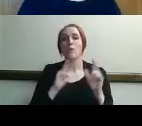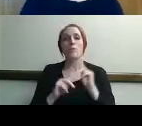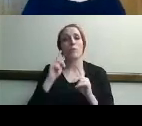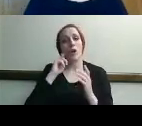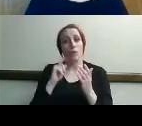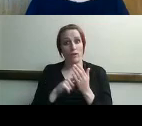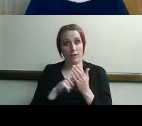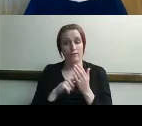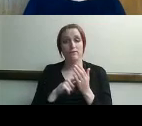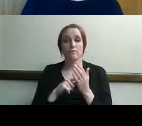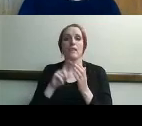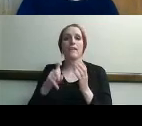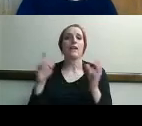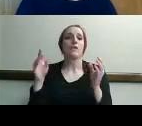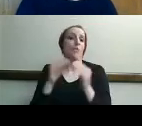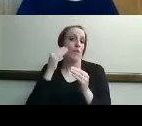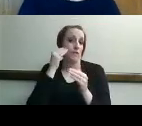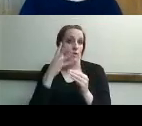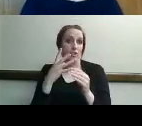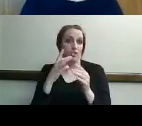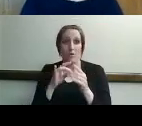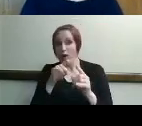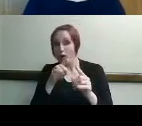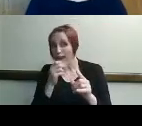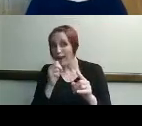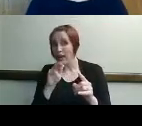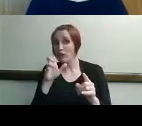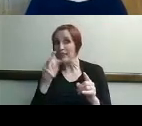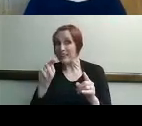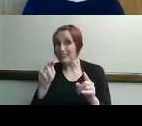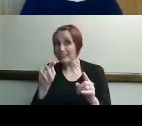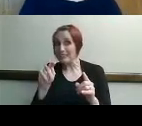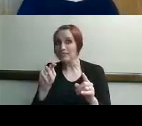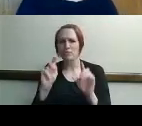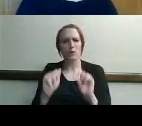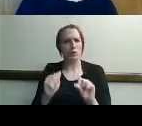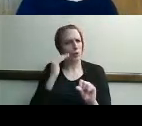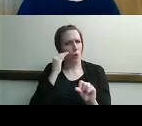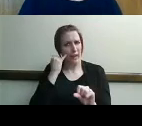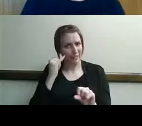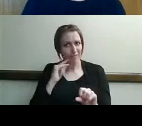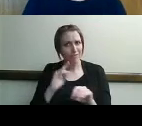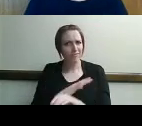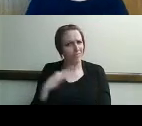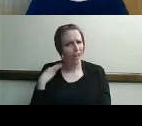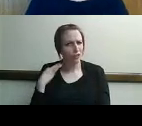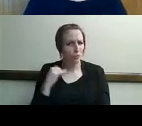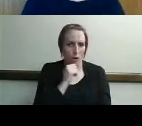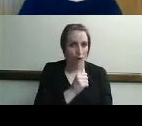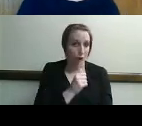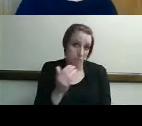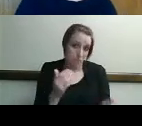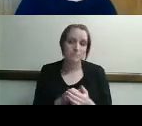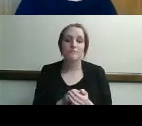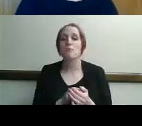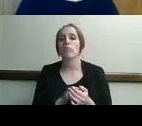need additional information in order to weigh in on the eligibility right and i